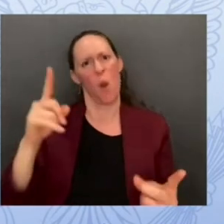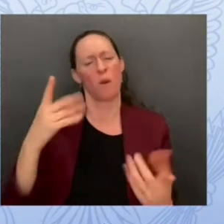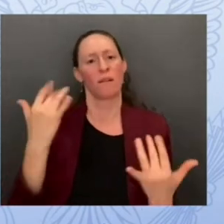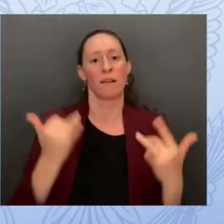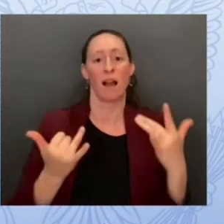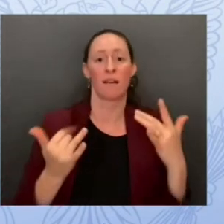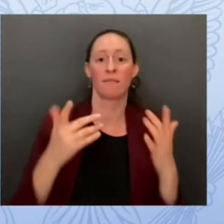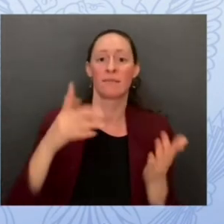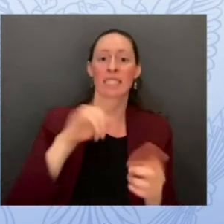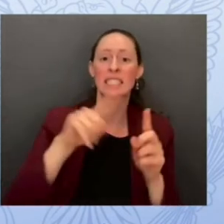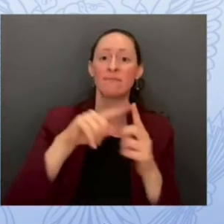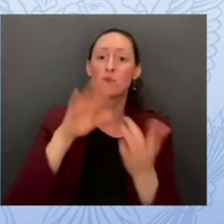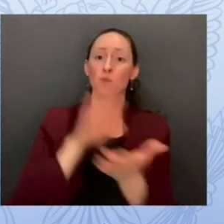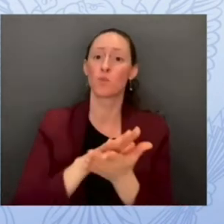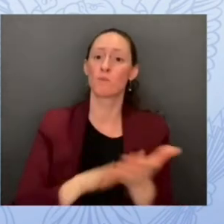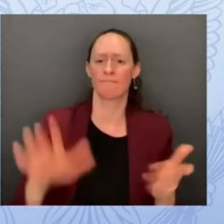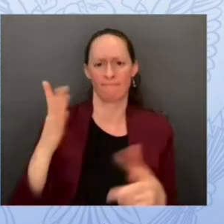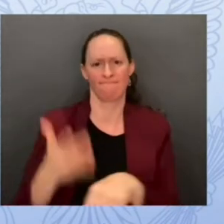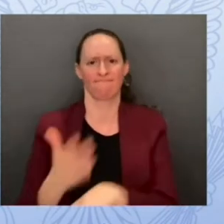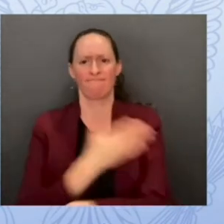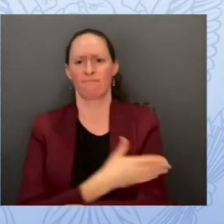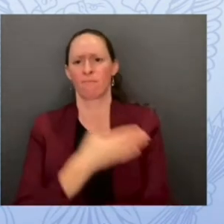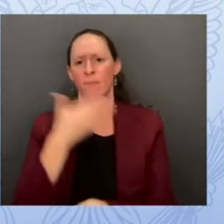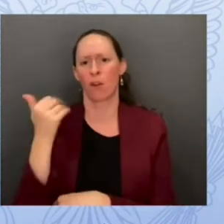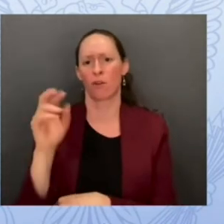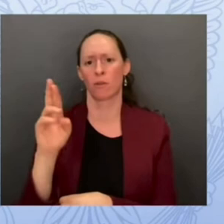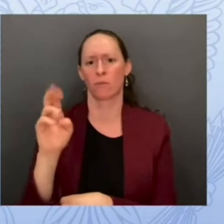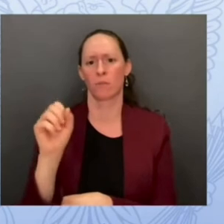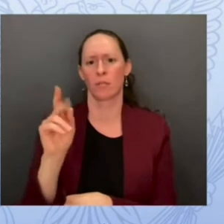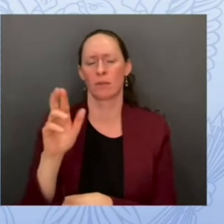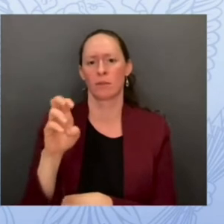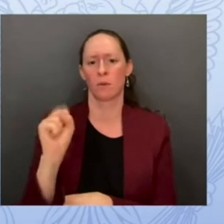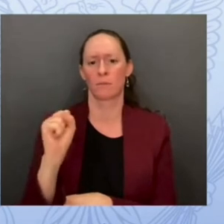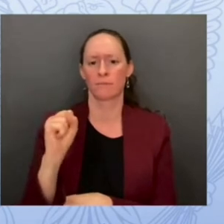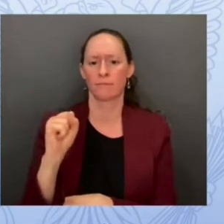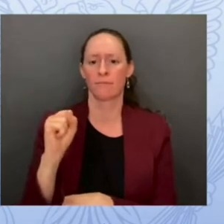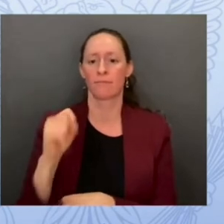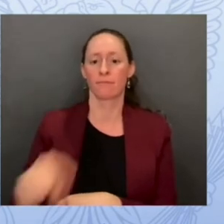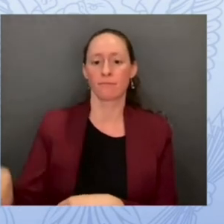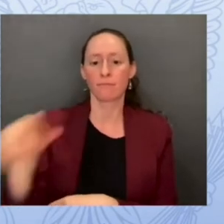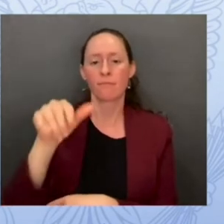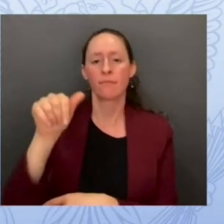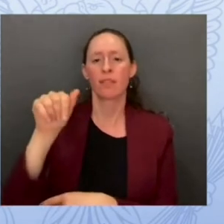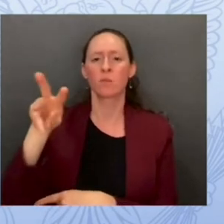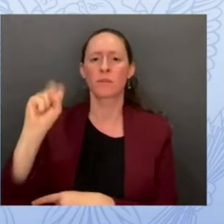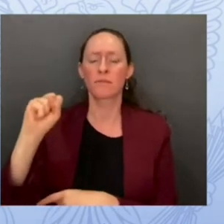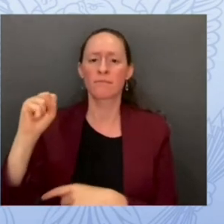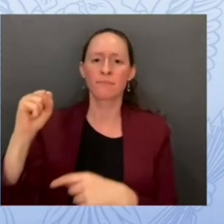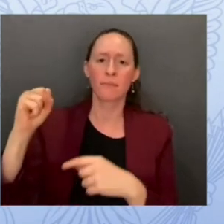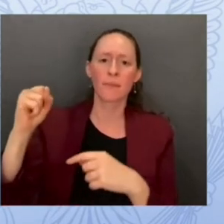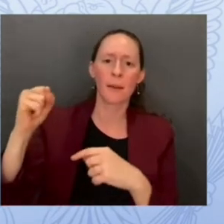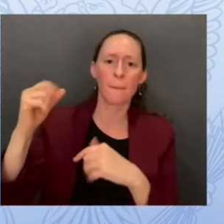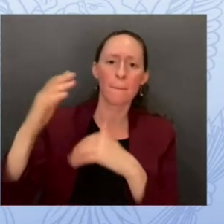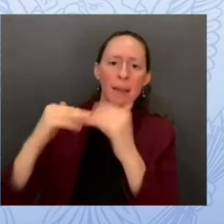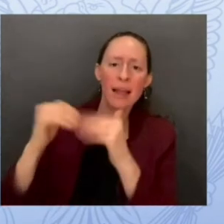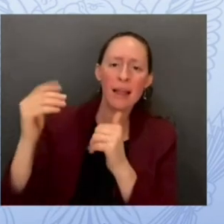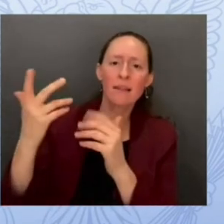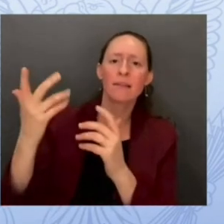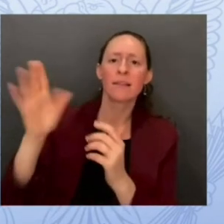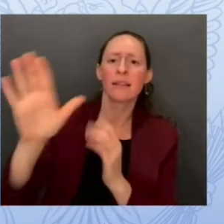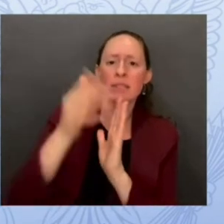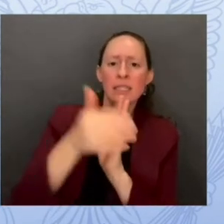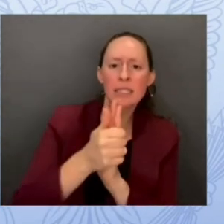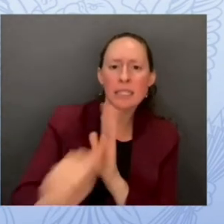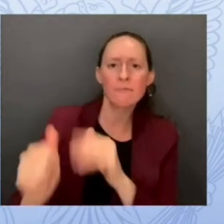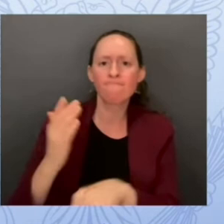aws skill builder which has custom content to support their our understanding of how cyber could